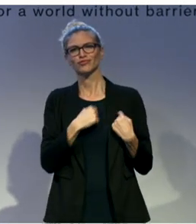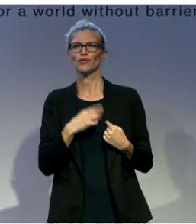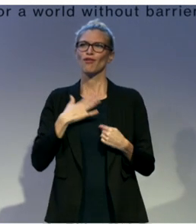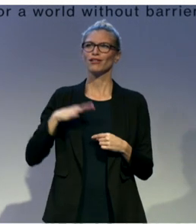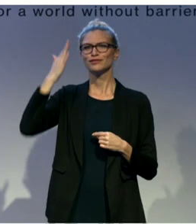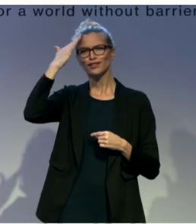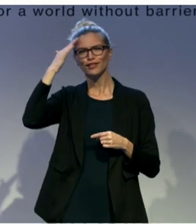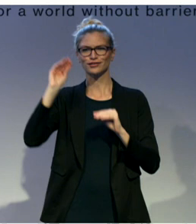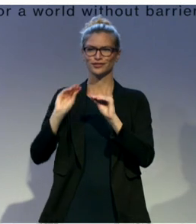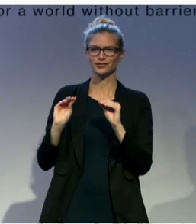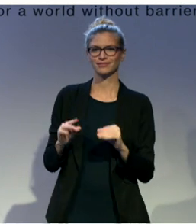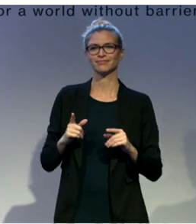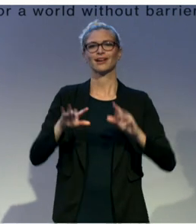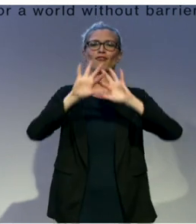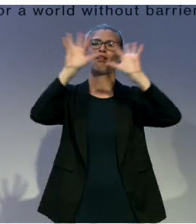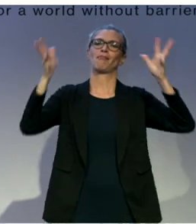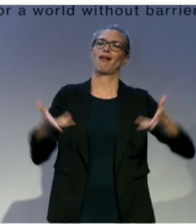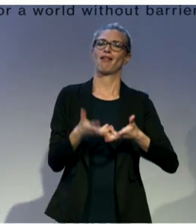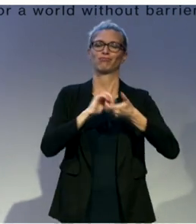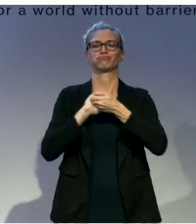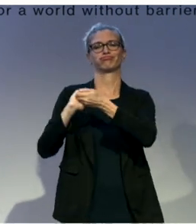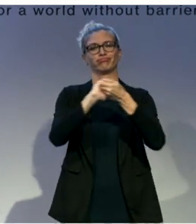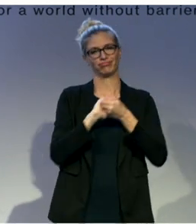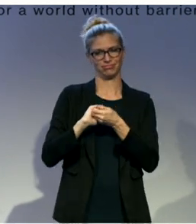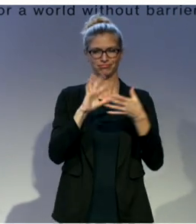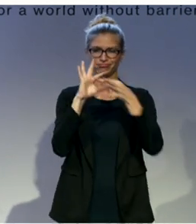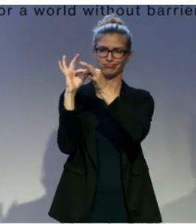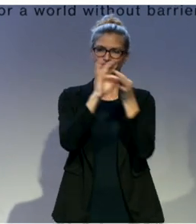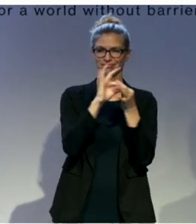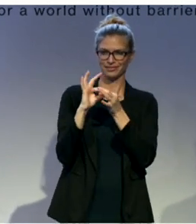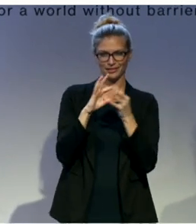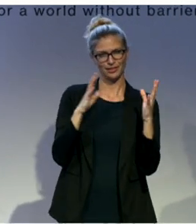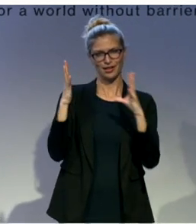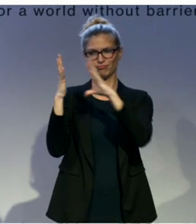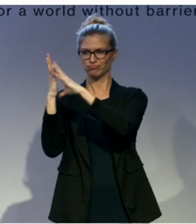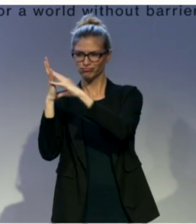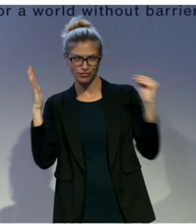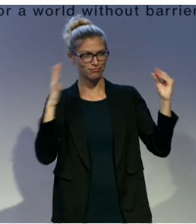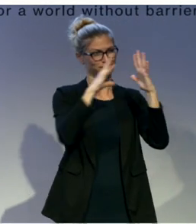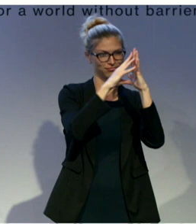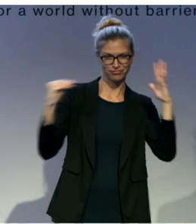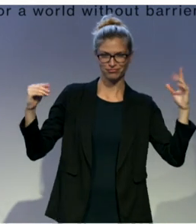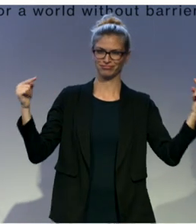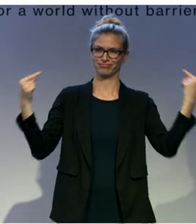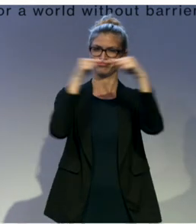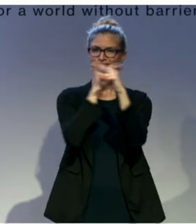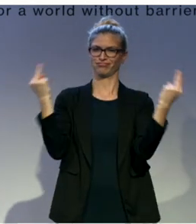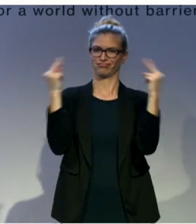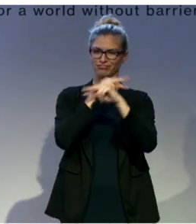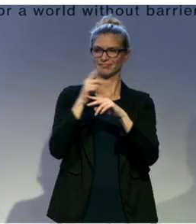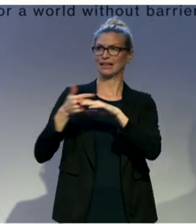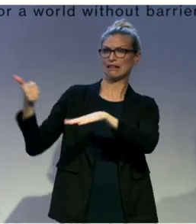a global partnership as we expand with other partners who are CI Confucius Institute directors in countries around the world.